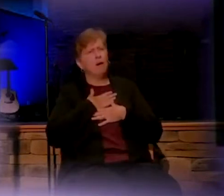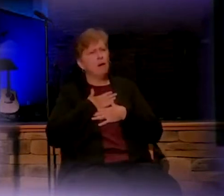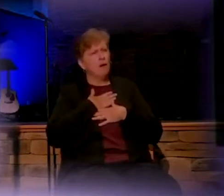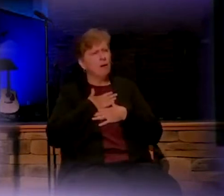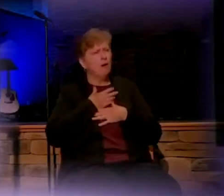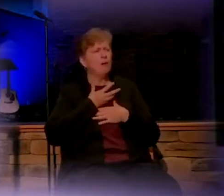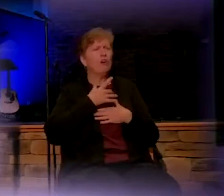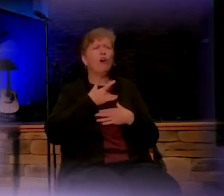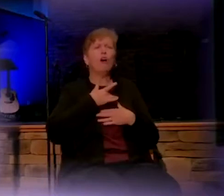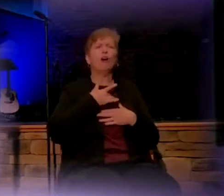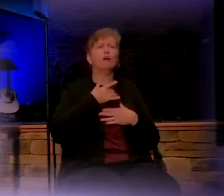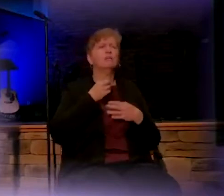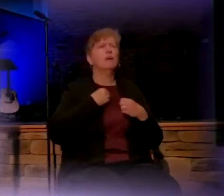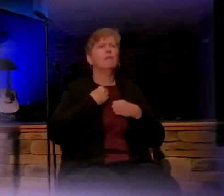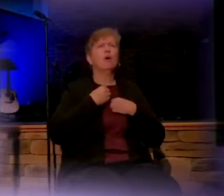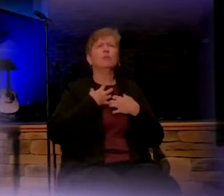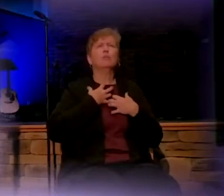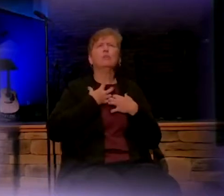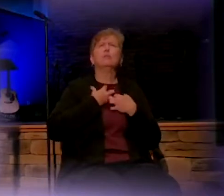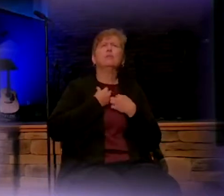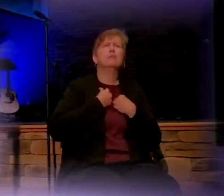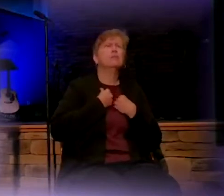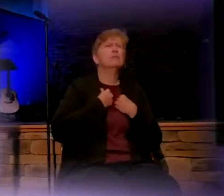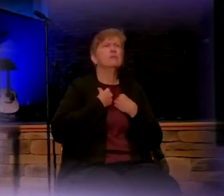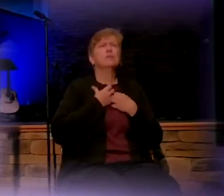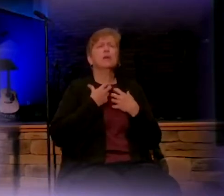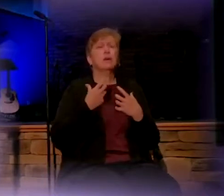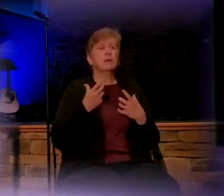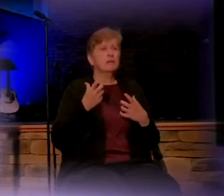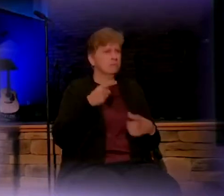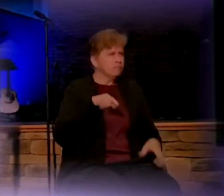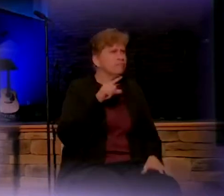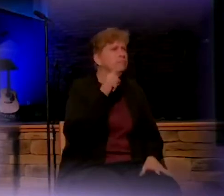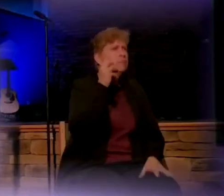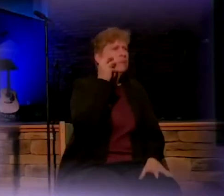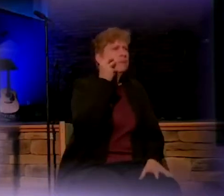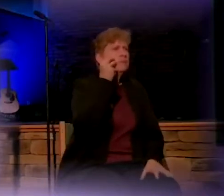ached. And so let me ask you, have you ever been there before?